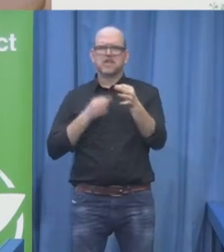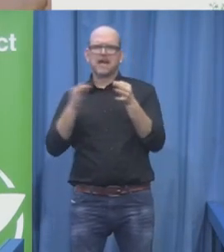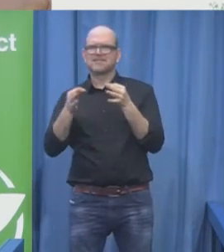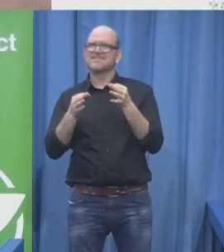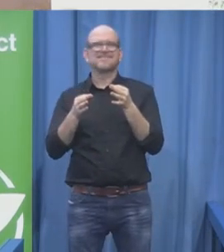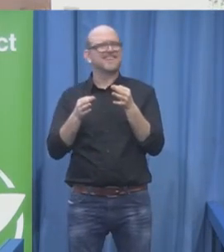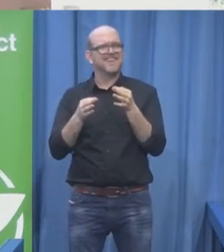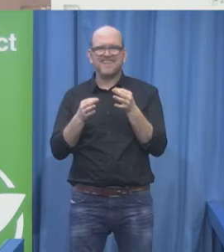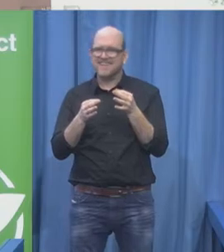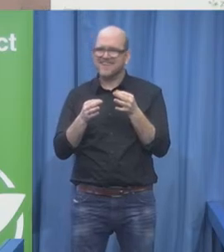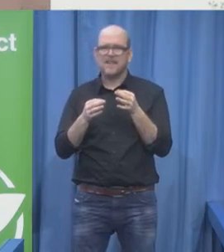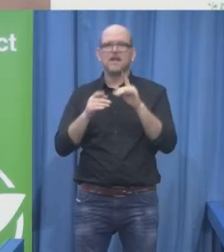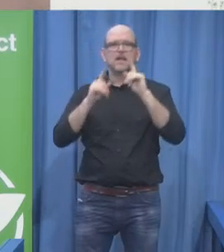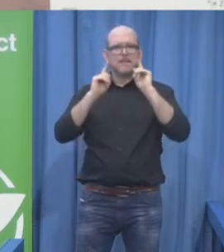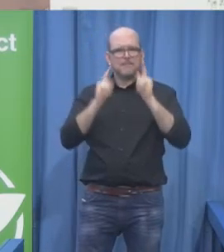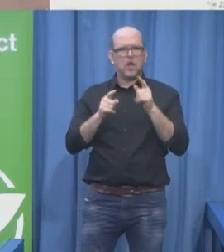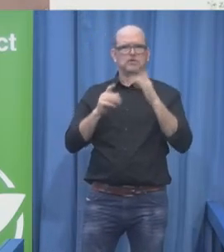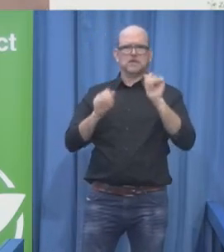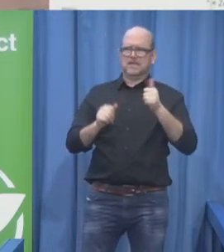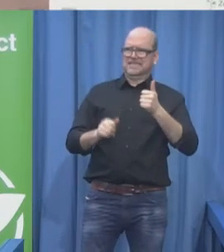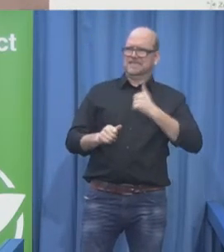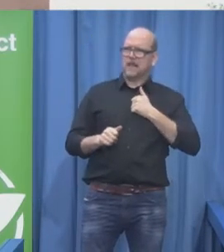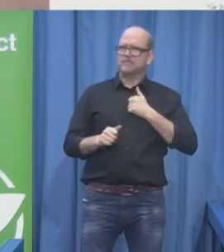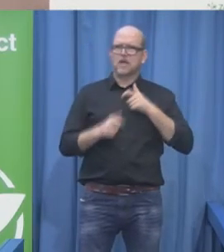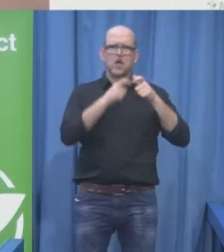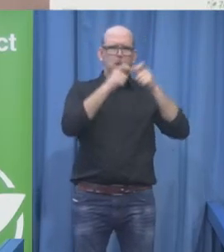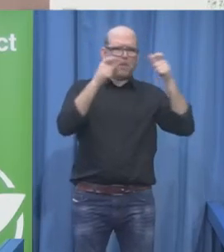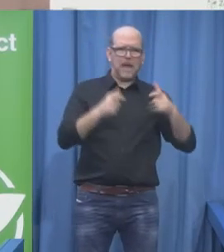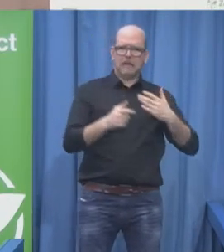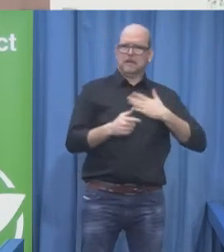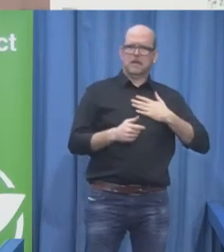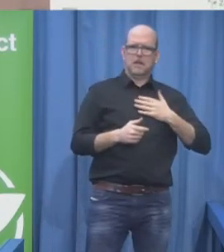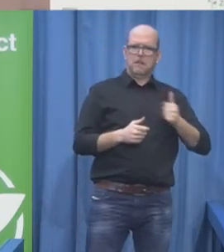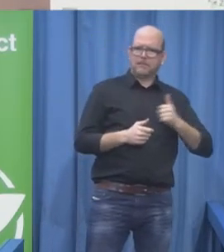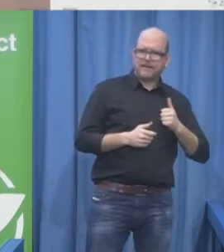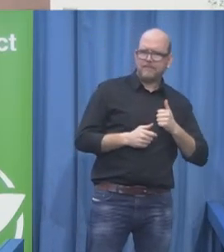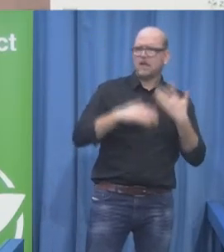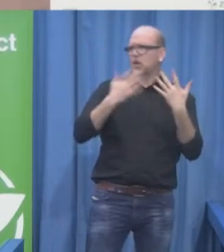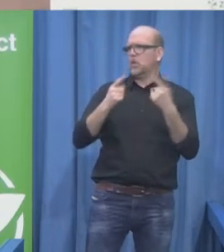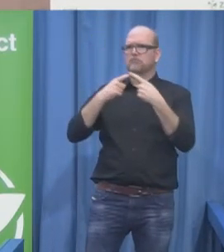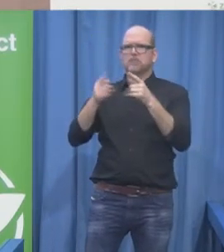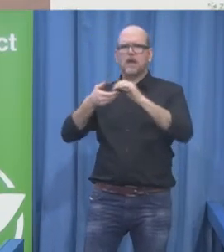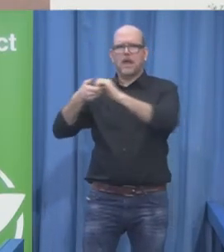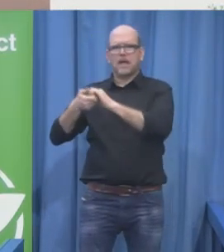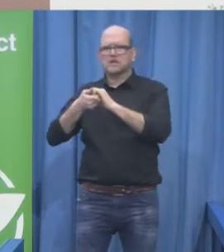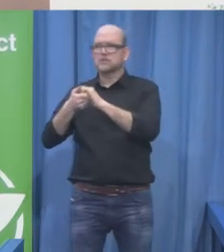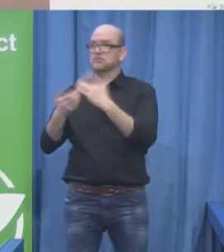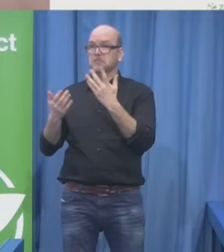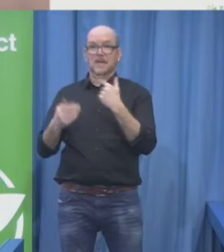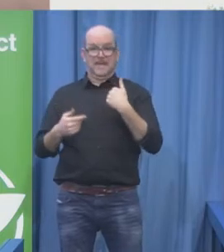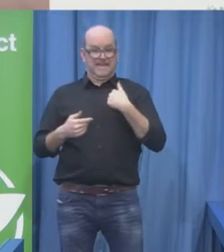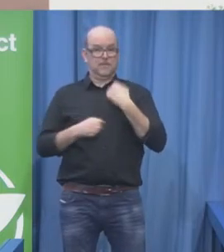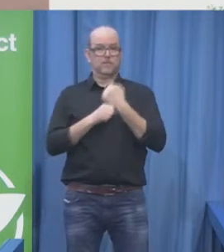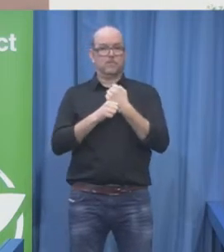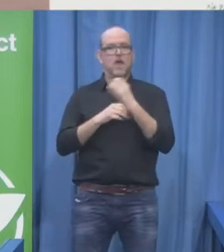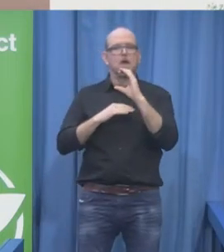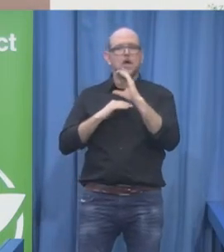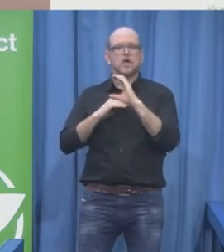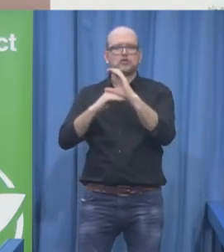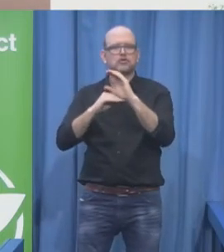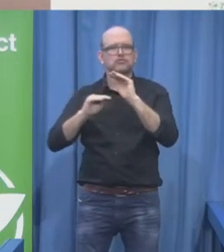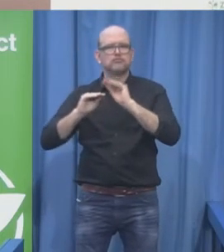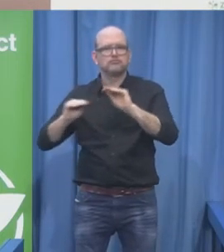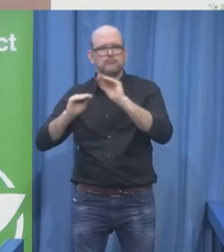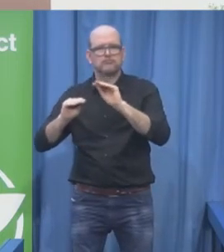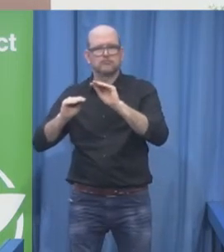also a business and a life coach, as well as a journalist and broadcaster. I went in and out of the United Nations. My career hasn't always